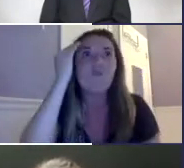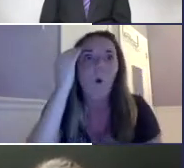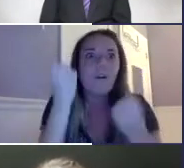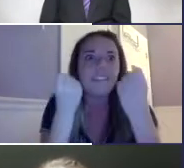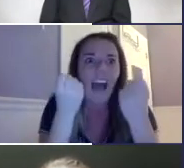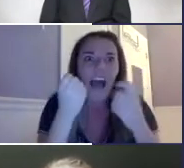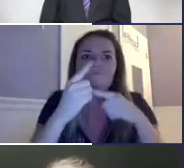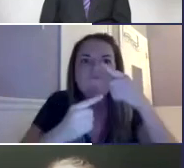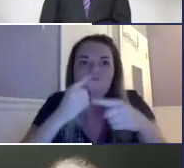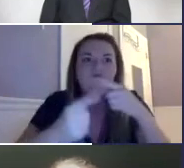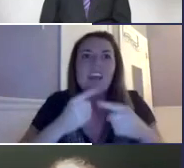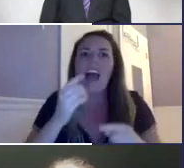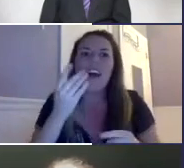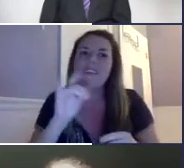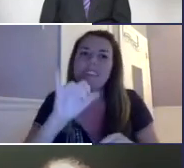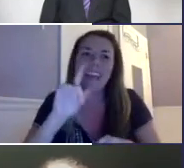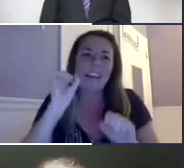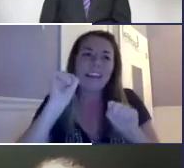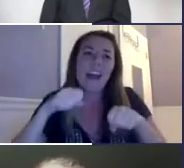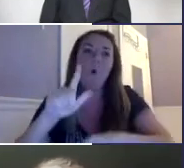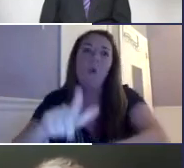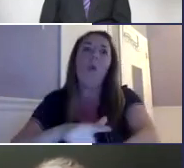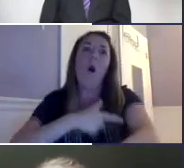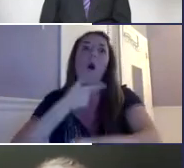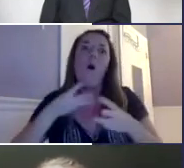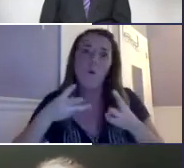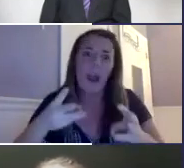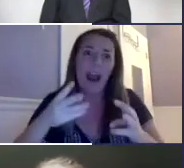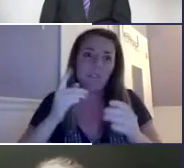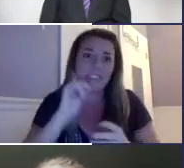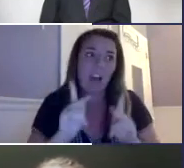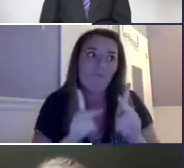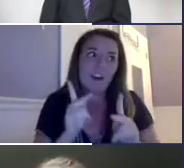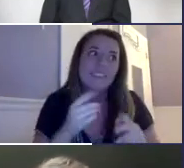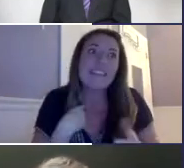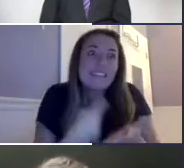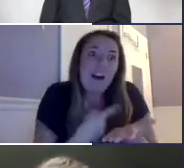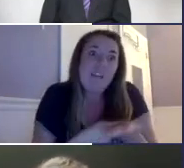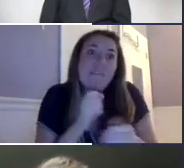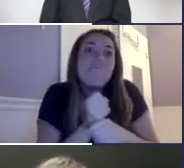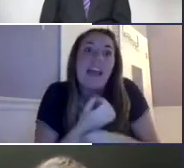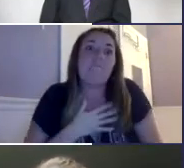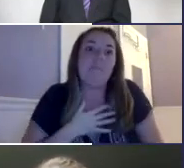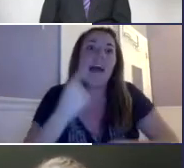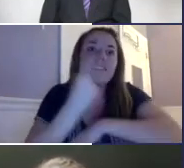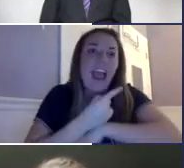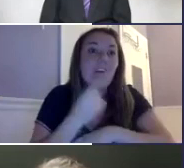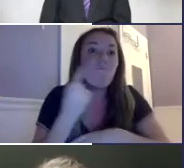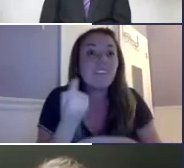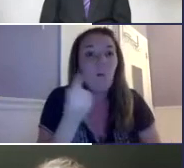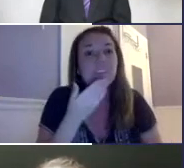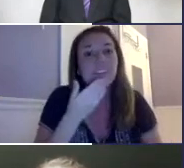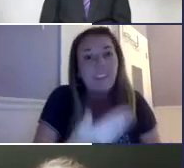Even a little tiny bit of sign, if you know one sign or two signs, that can go a long way for a deaf person. Sometimes